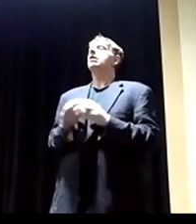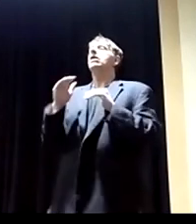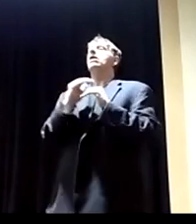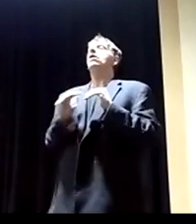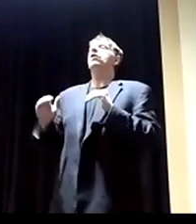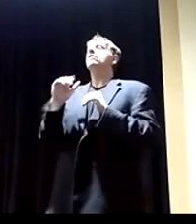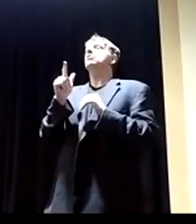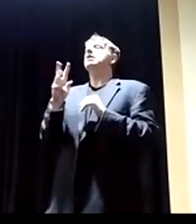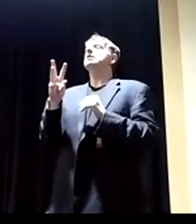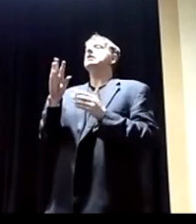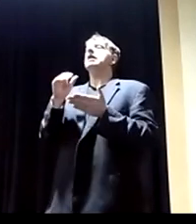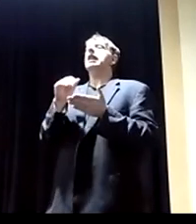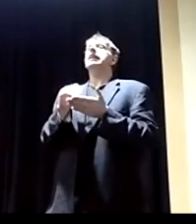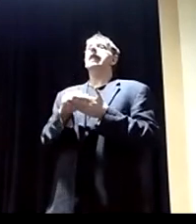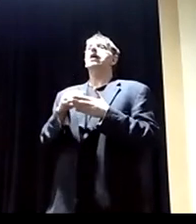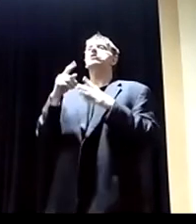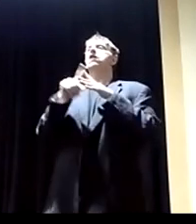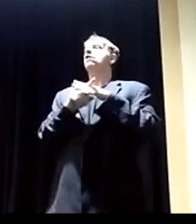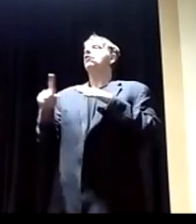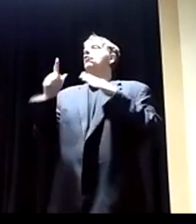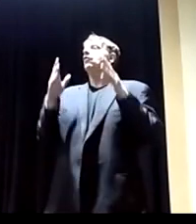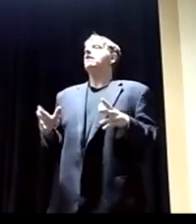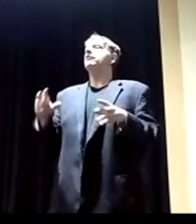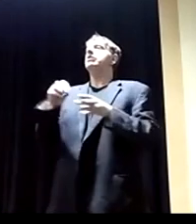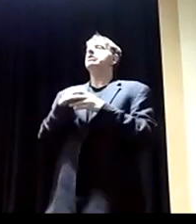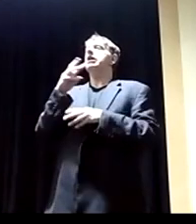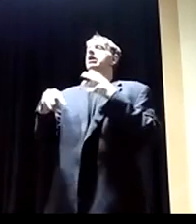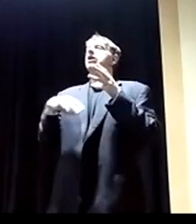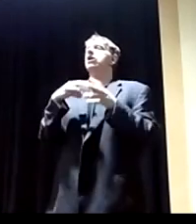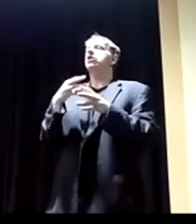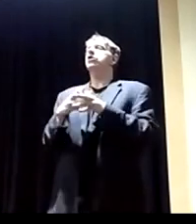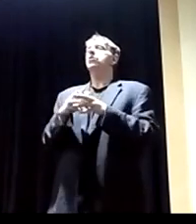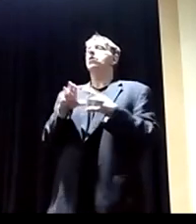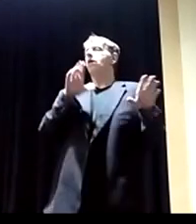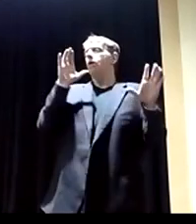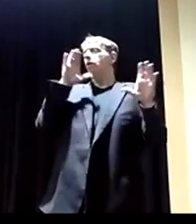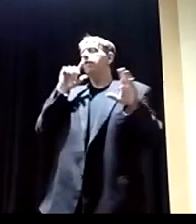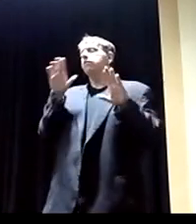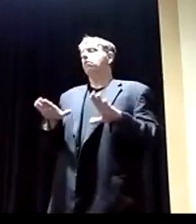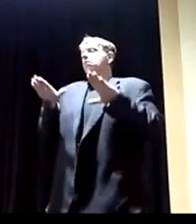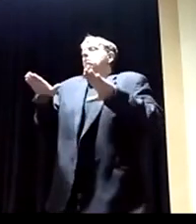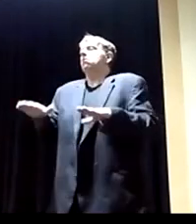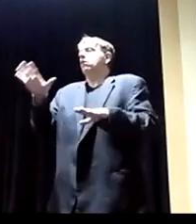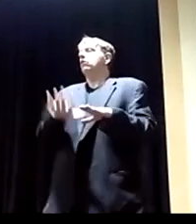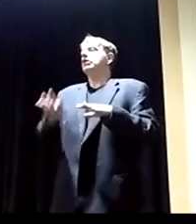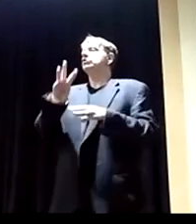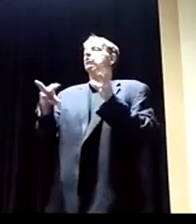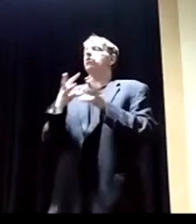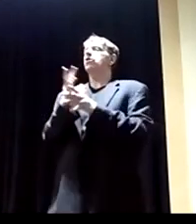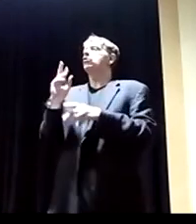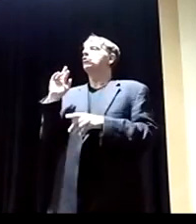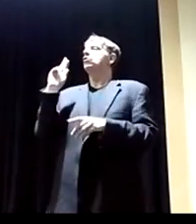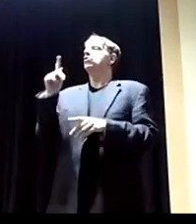26 million refugees in the world, less than 1% are considered for a settlement worldwide. The Trump administration decreased